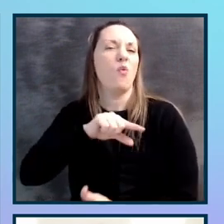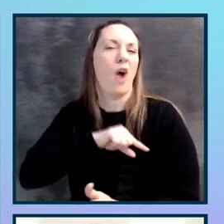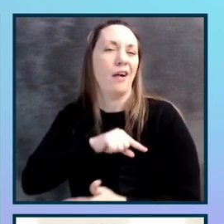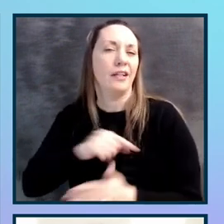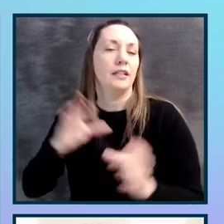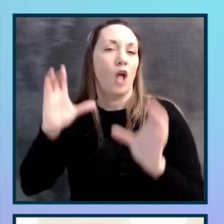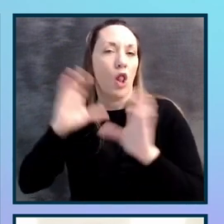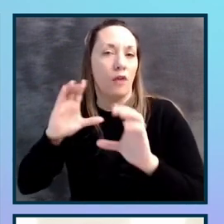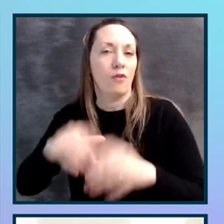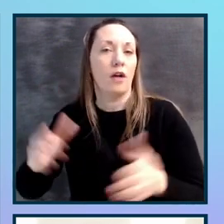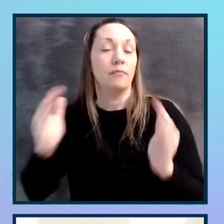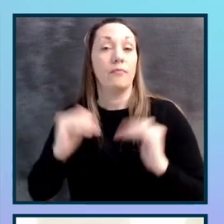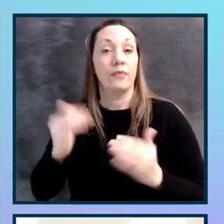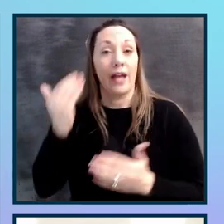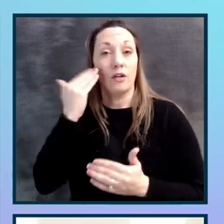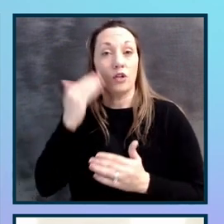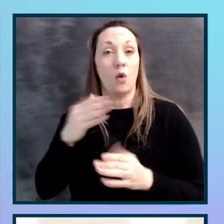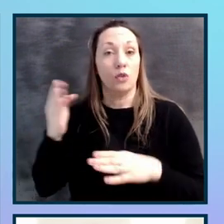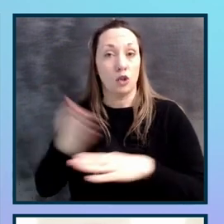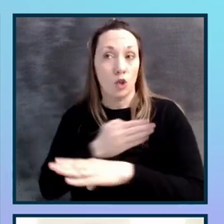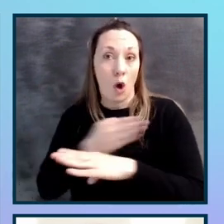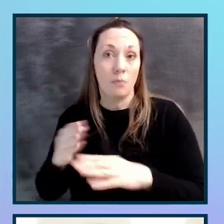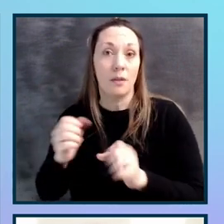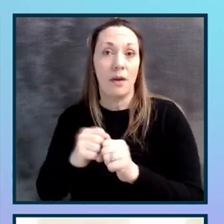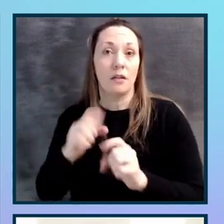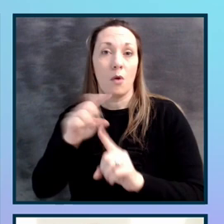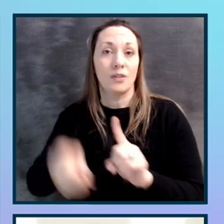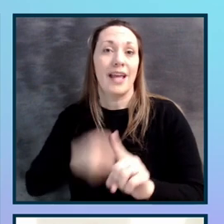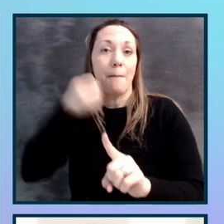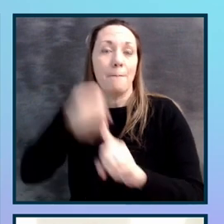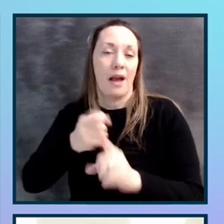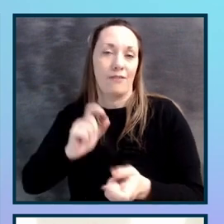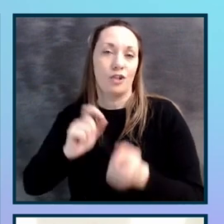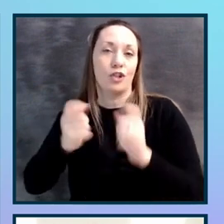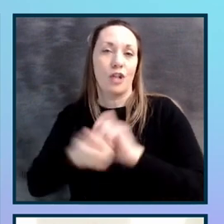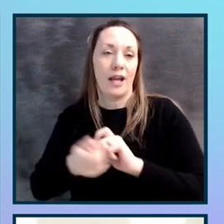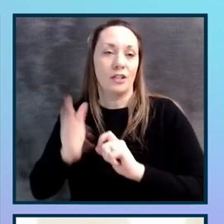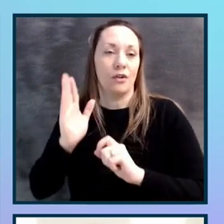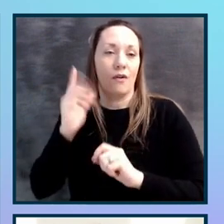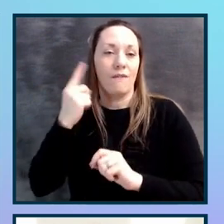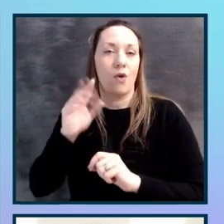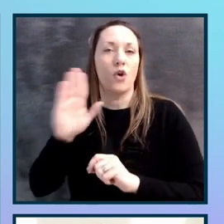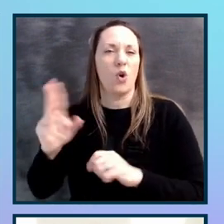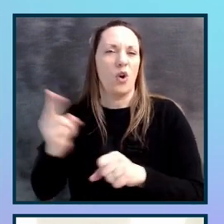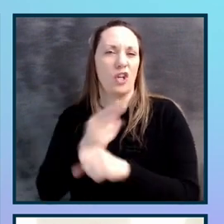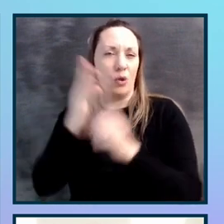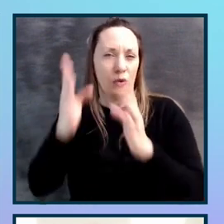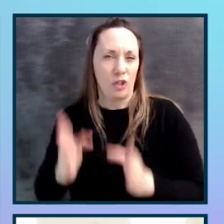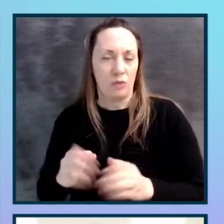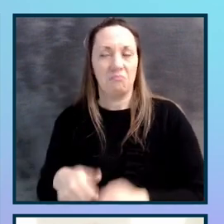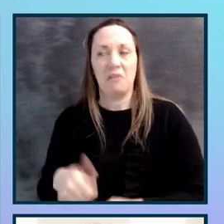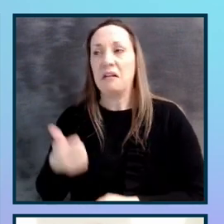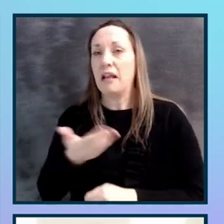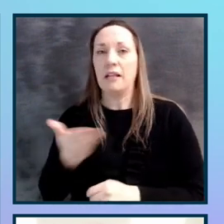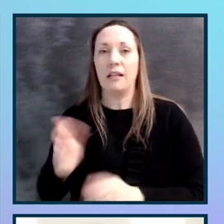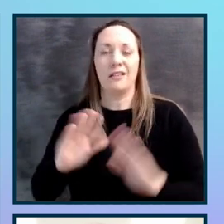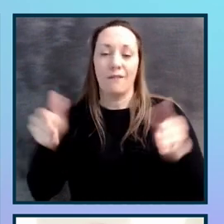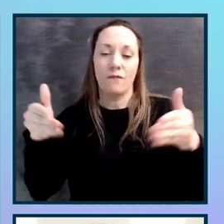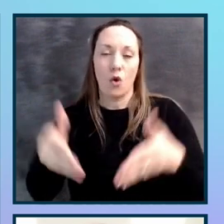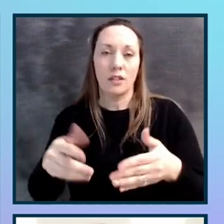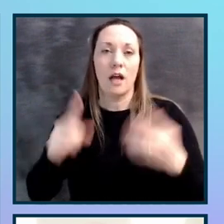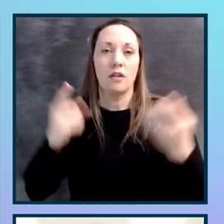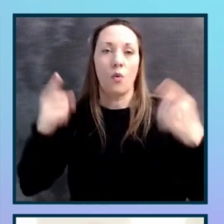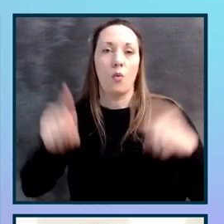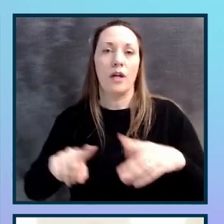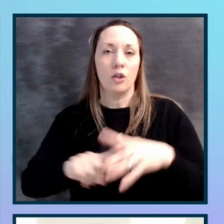to determine the scope for your audit to make the most impactful changes for your users and what areas you should focus on when you're starting an accessibility